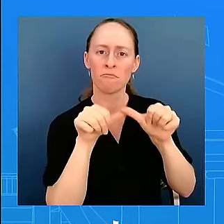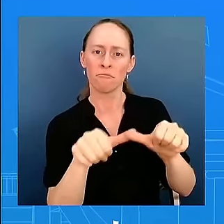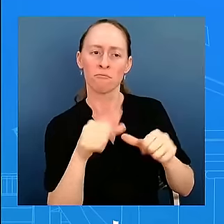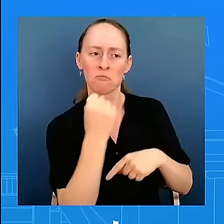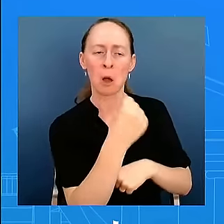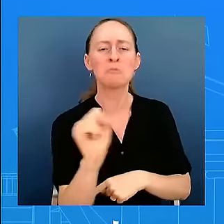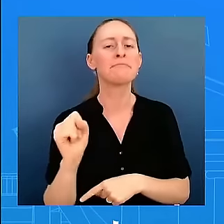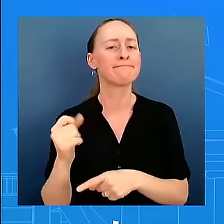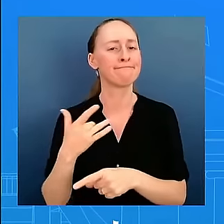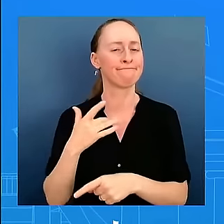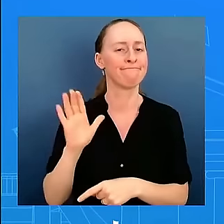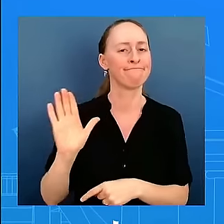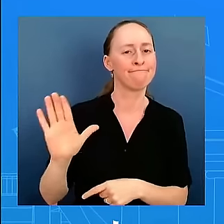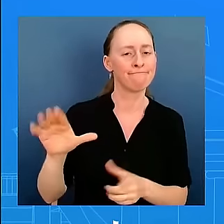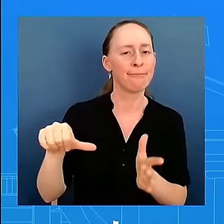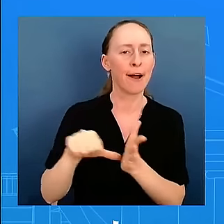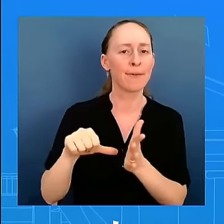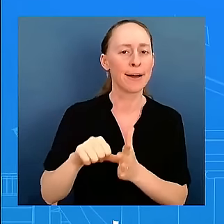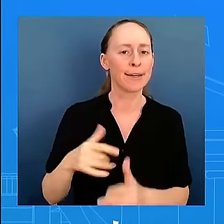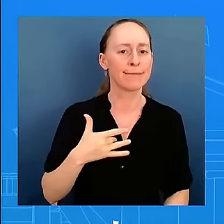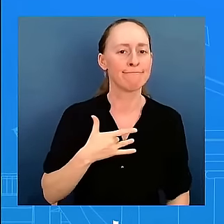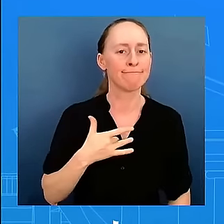and not an accurate reflection.